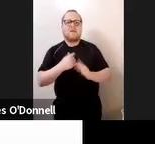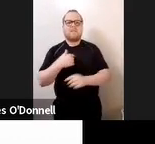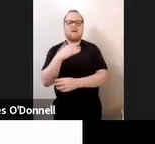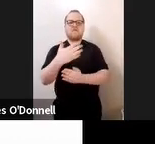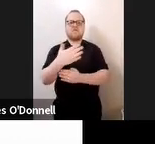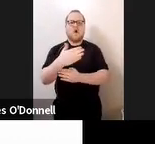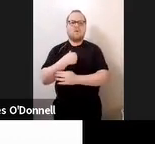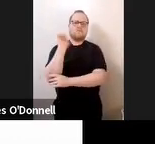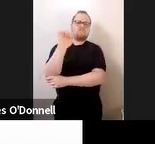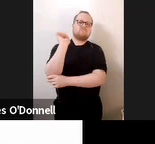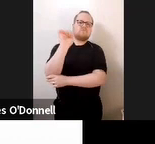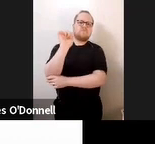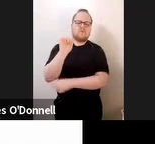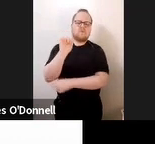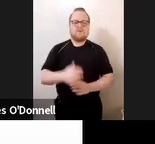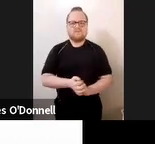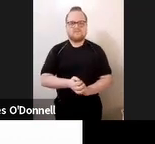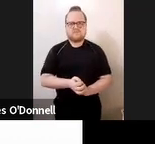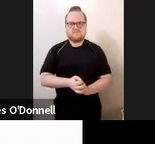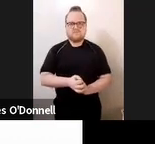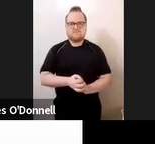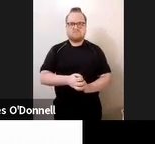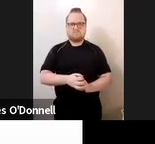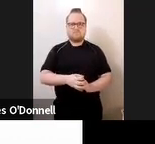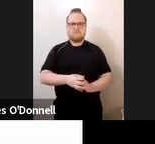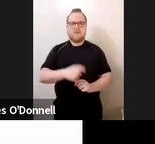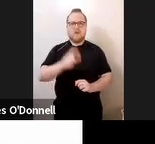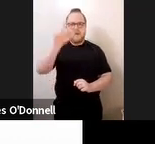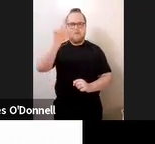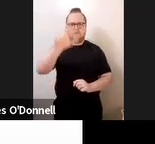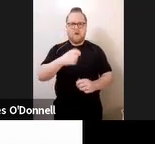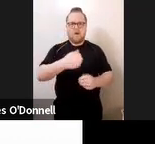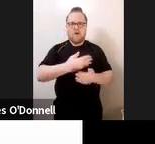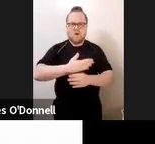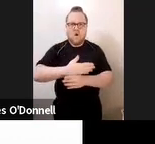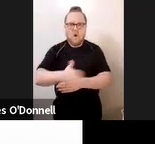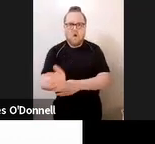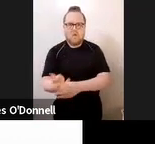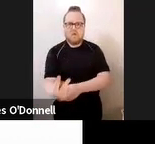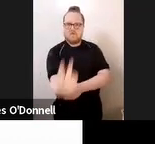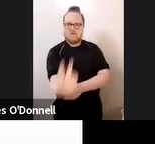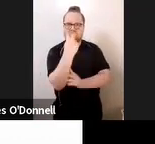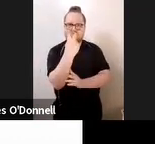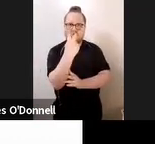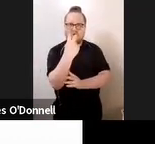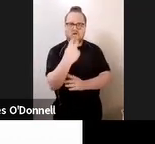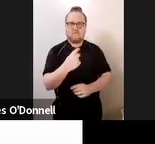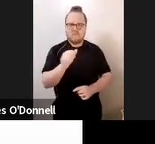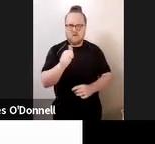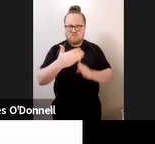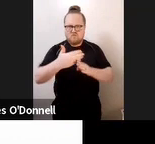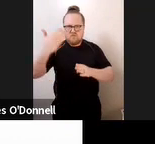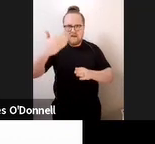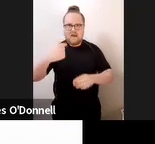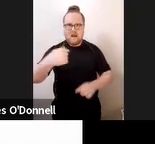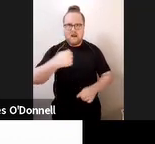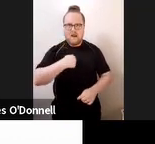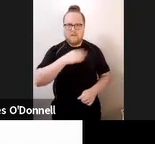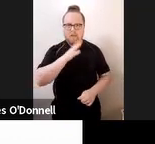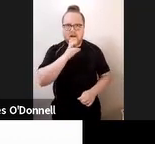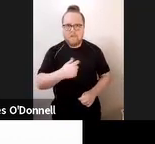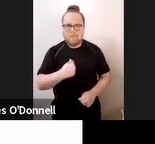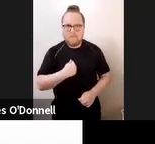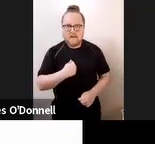immediately know that I'm male, that I have a beard. They can probably have a guess at my age.